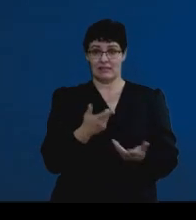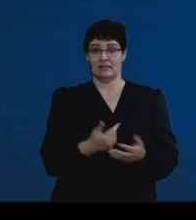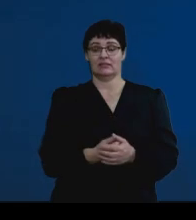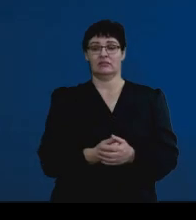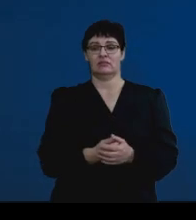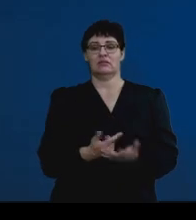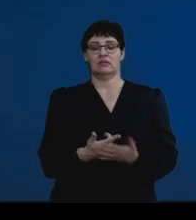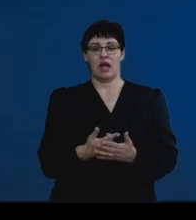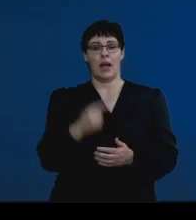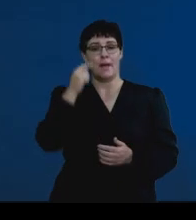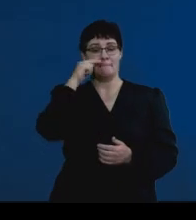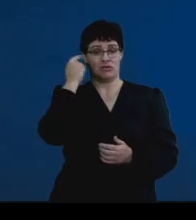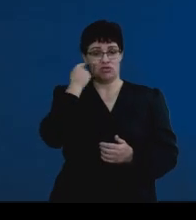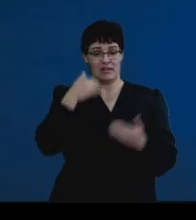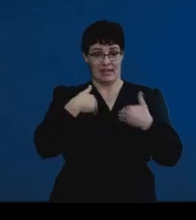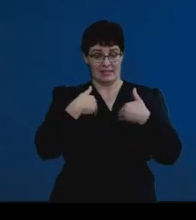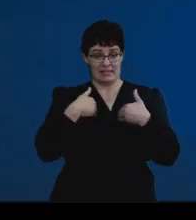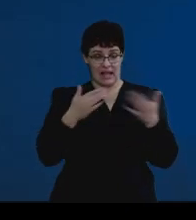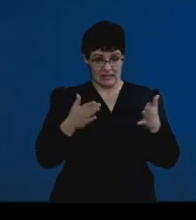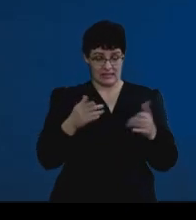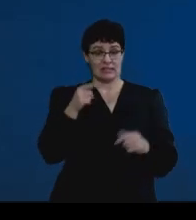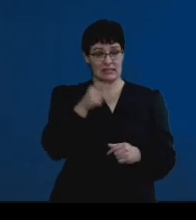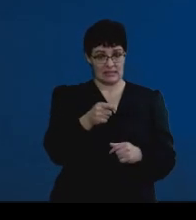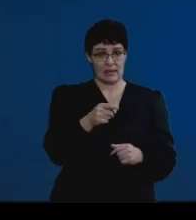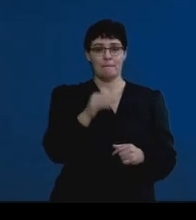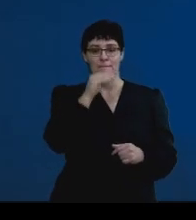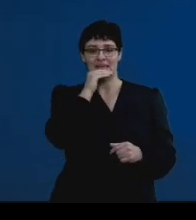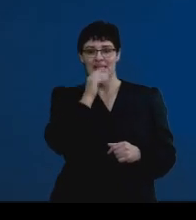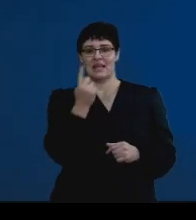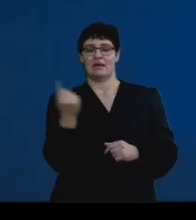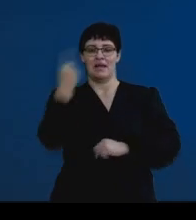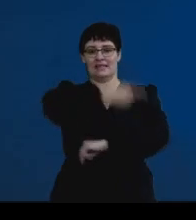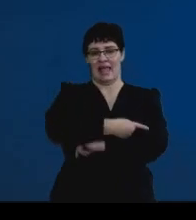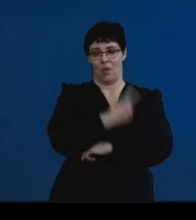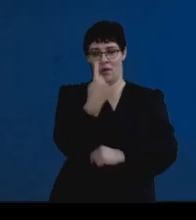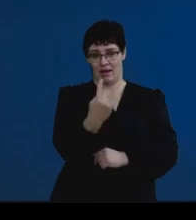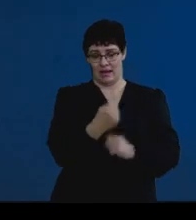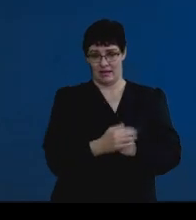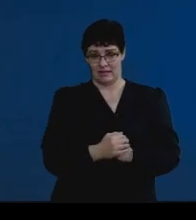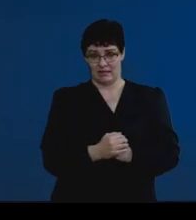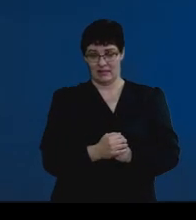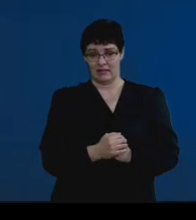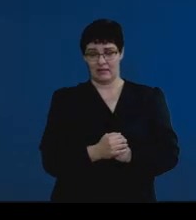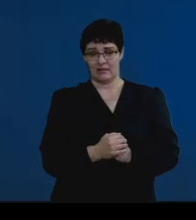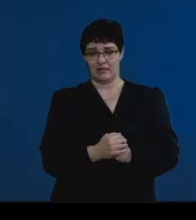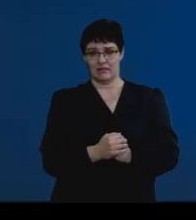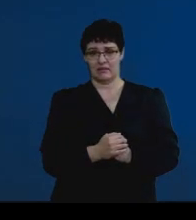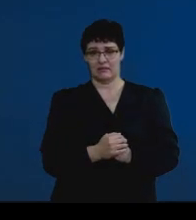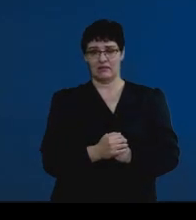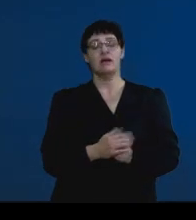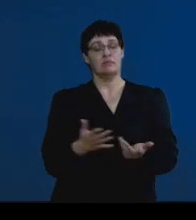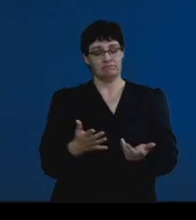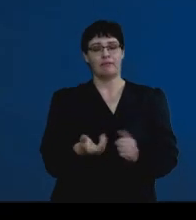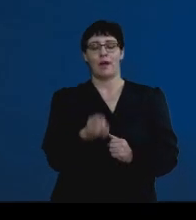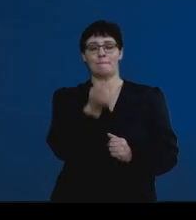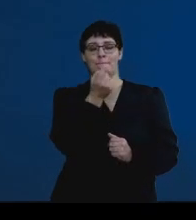menstruation starts, so that is regarded as day one. So, day one would be the day when the pill